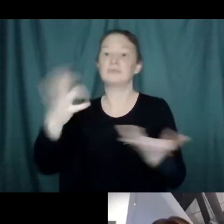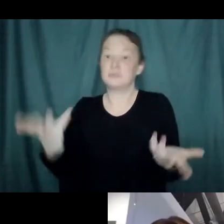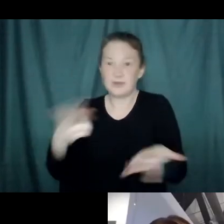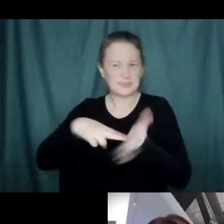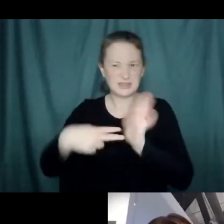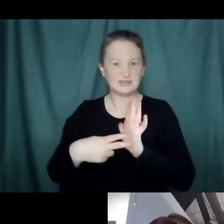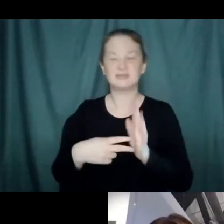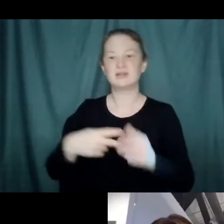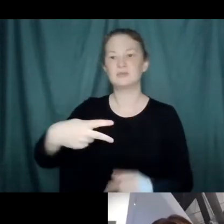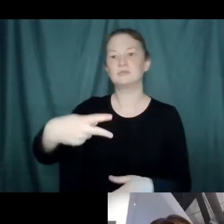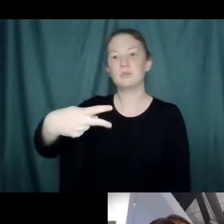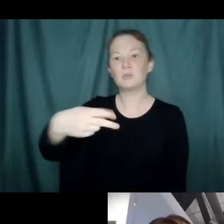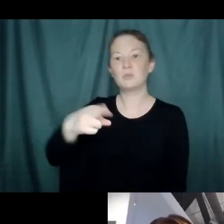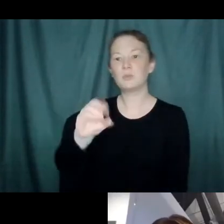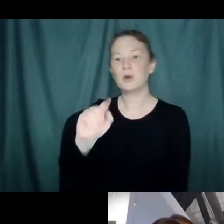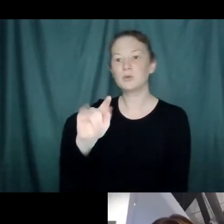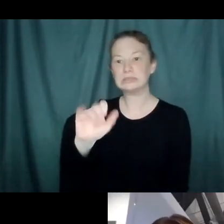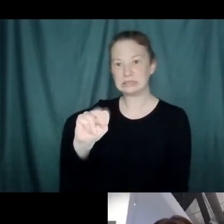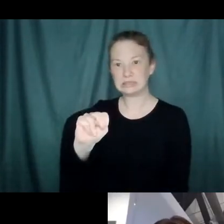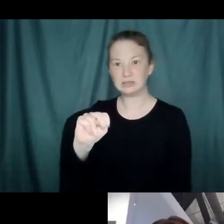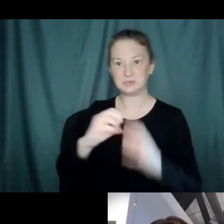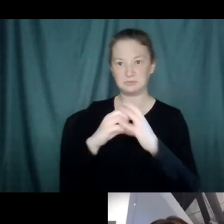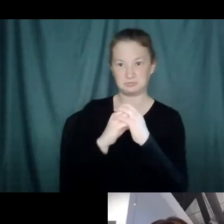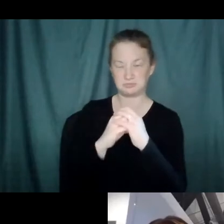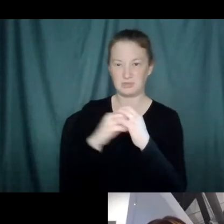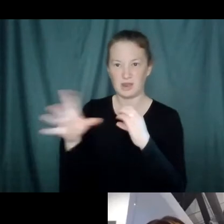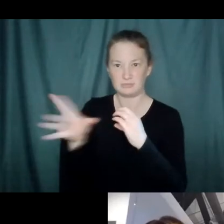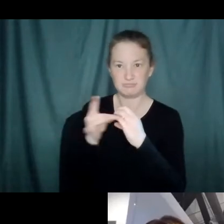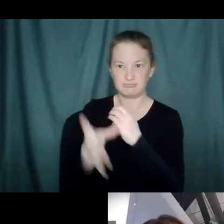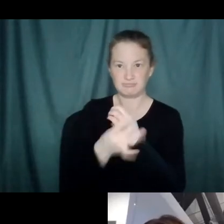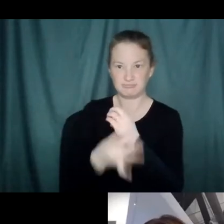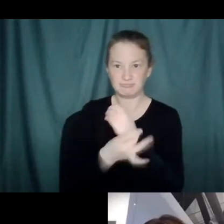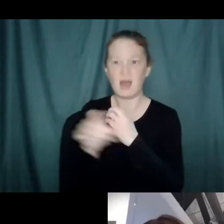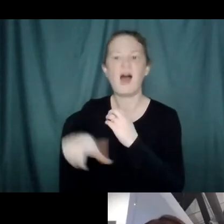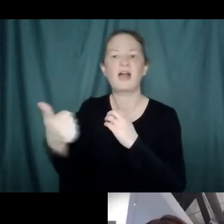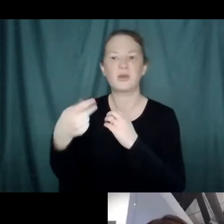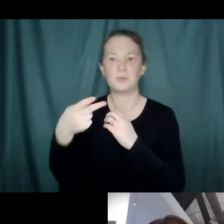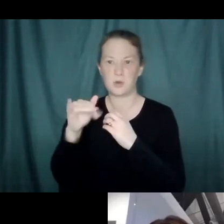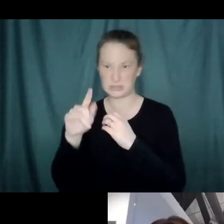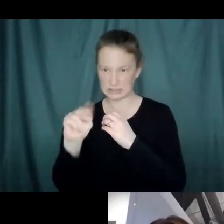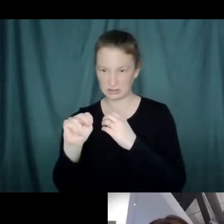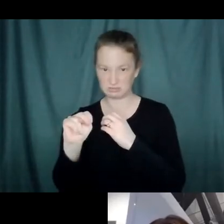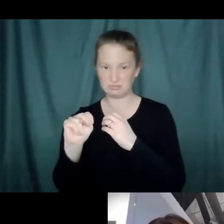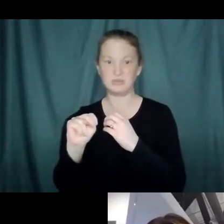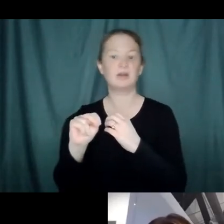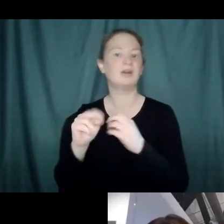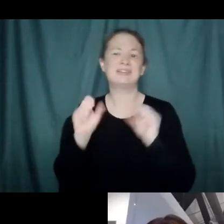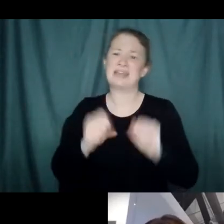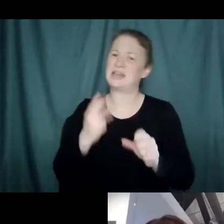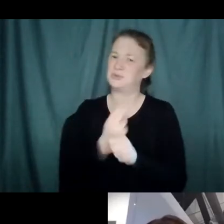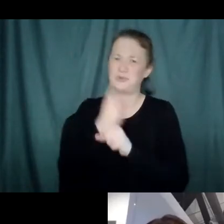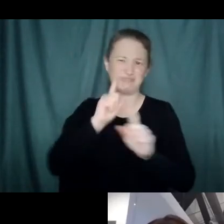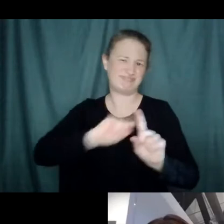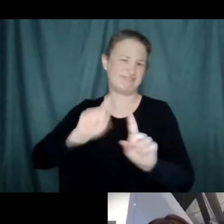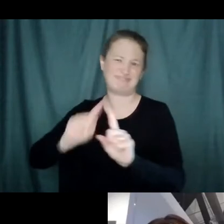protein that binds other proteins very specifically. That antibody can then be used for multiple different purposes down the